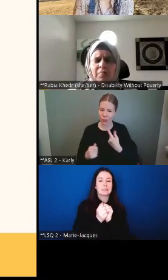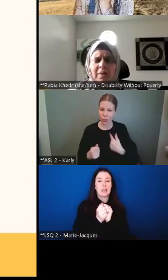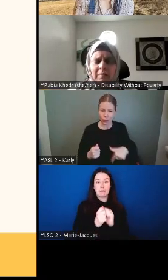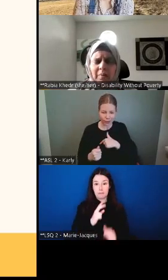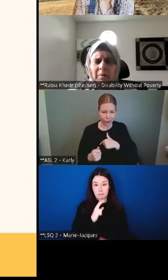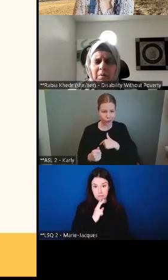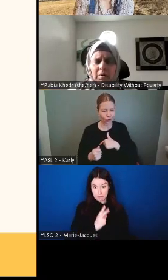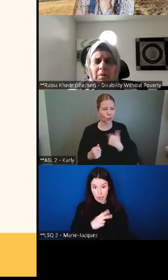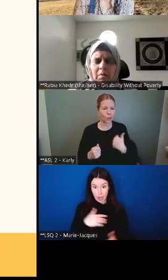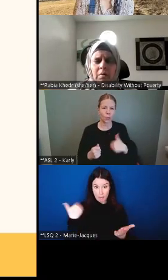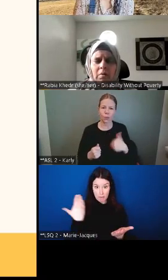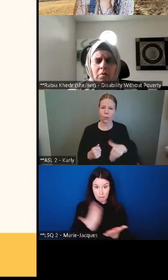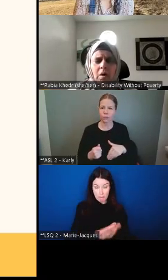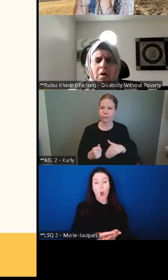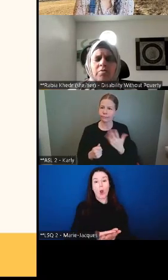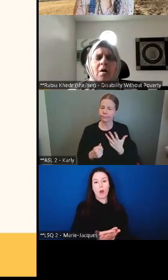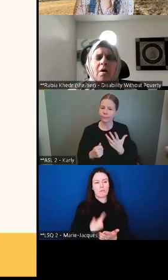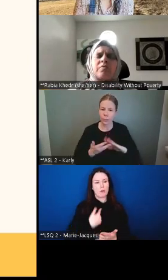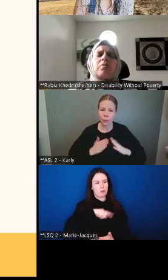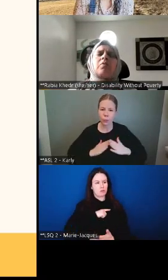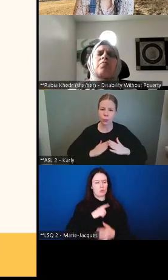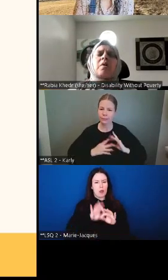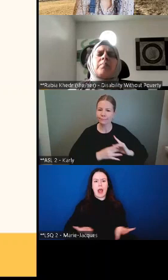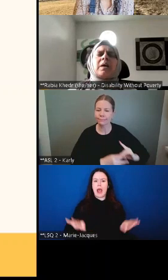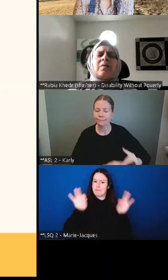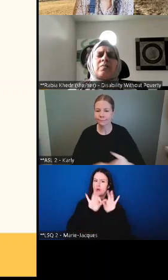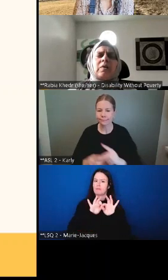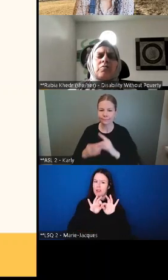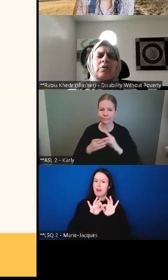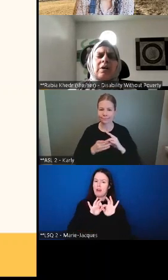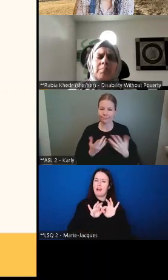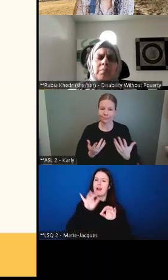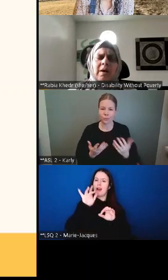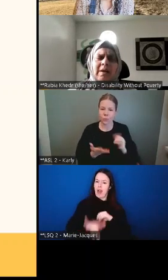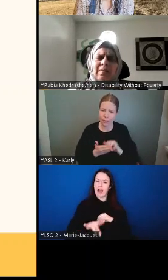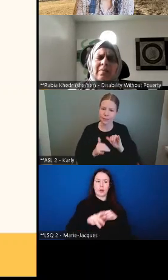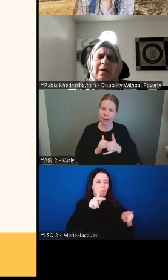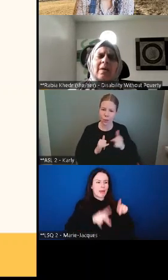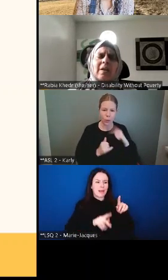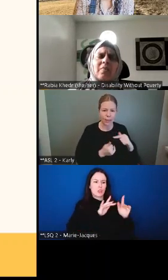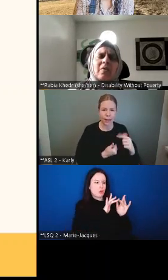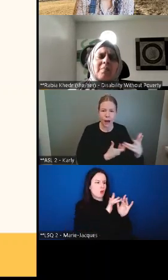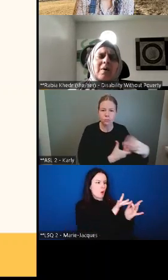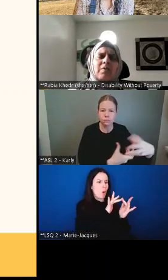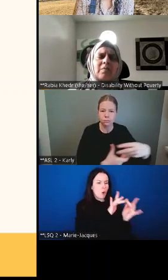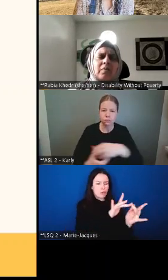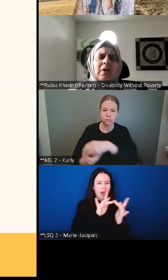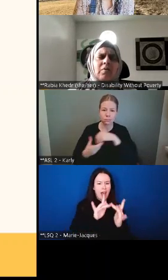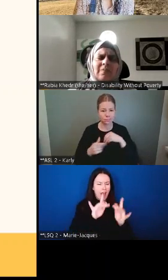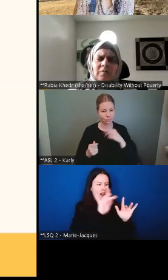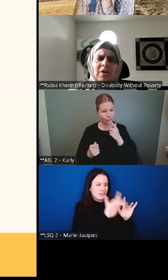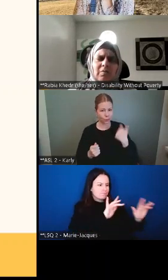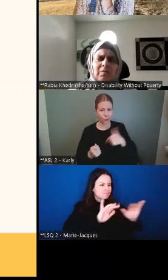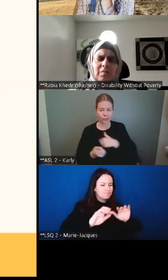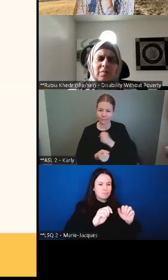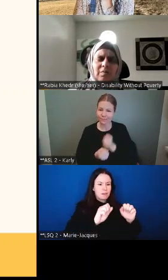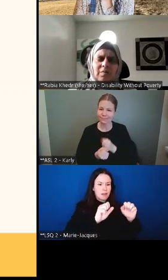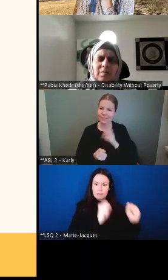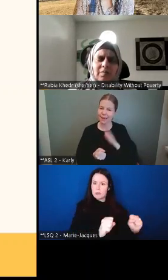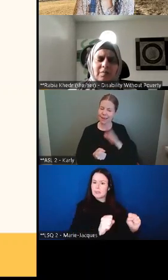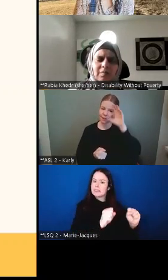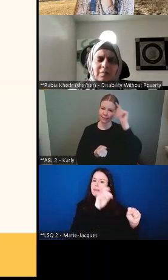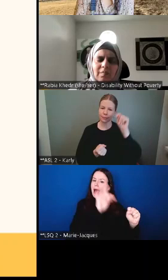into people who aren't often heard from because we truly embrace nothing about us without us, Michelle.